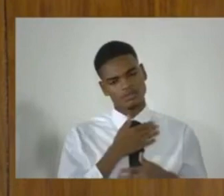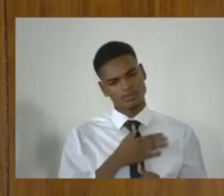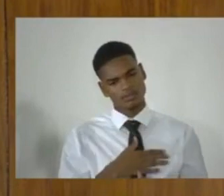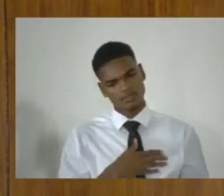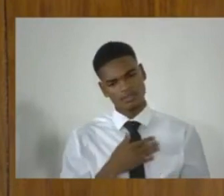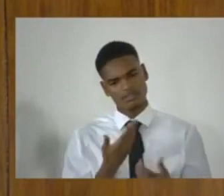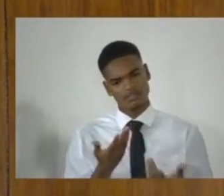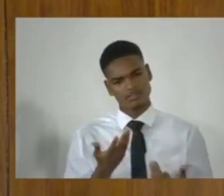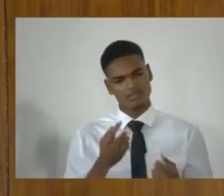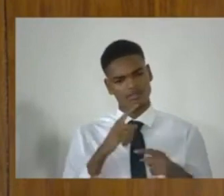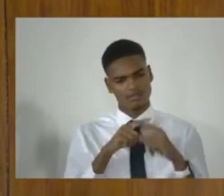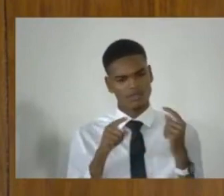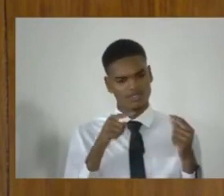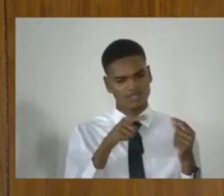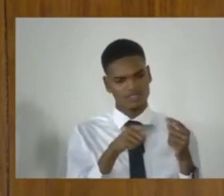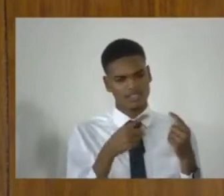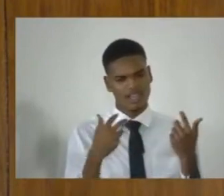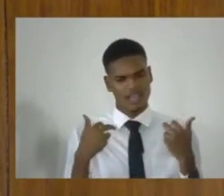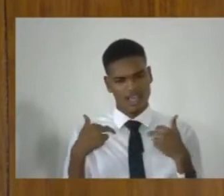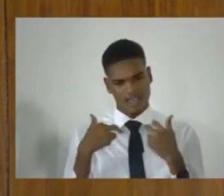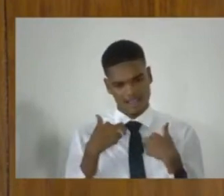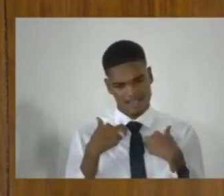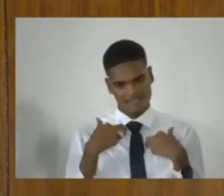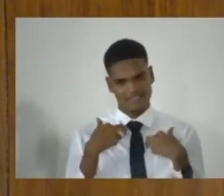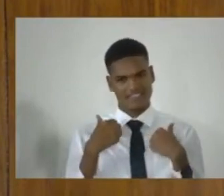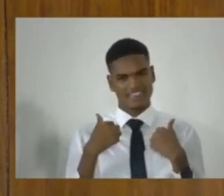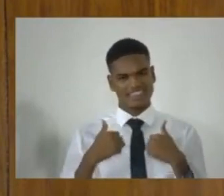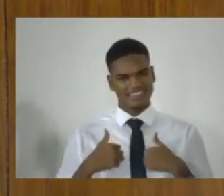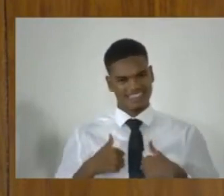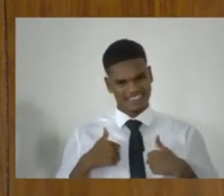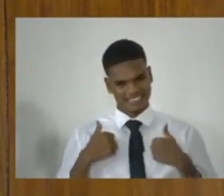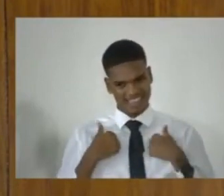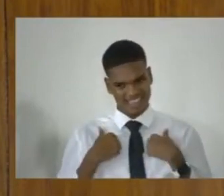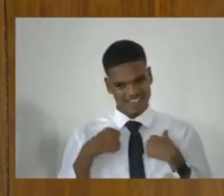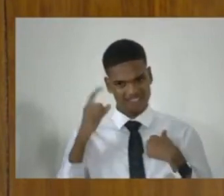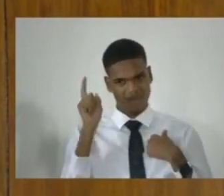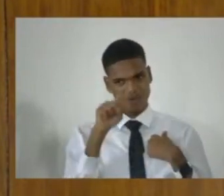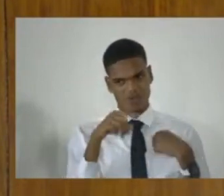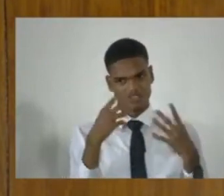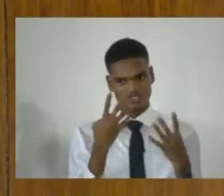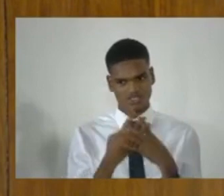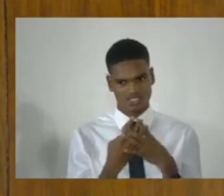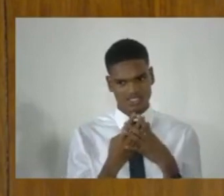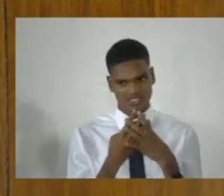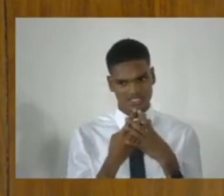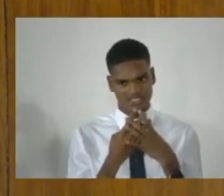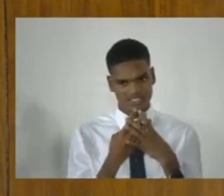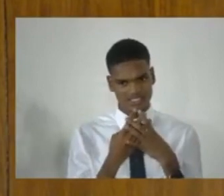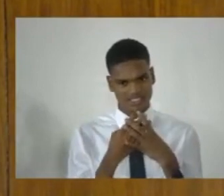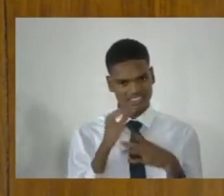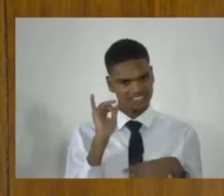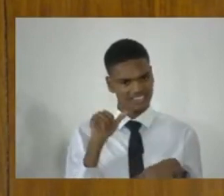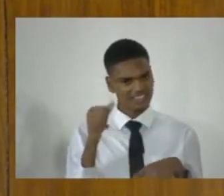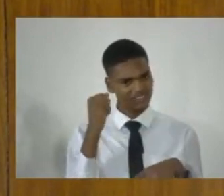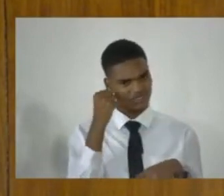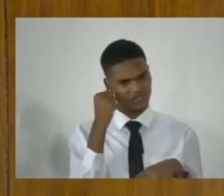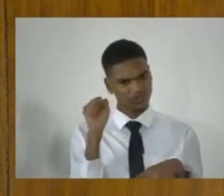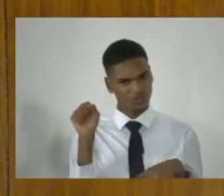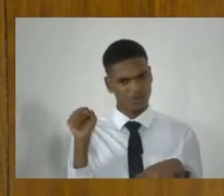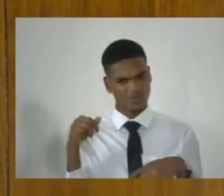But it attracts a mandatory life sentence. That sounds, that sounds,